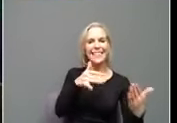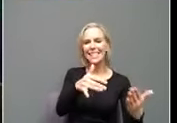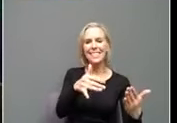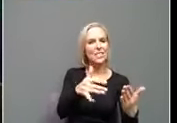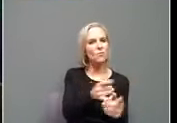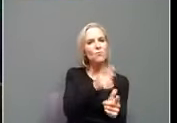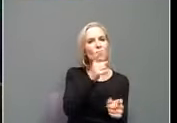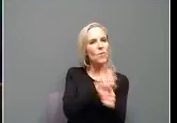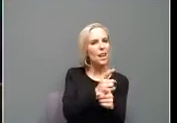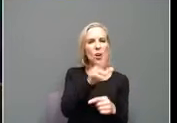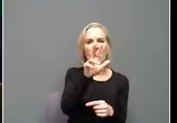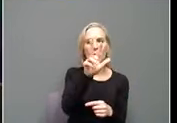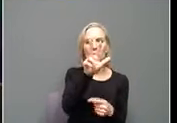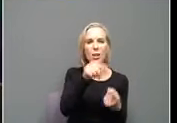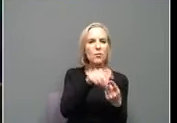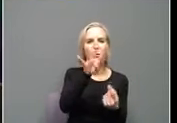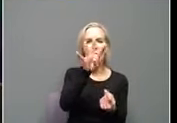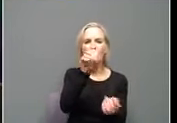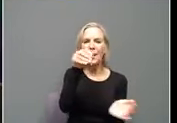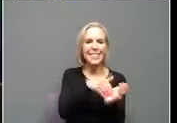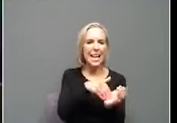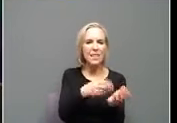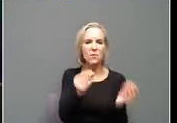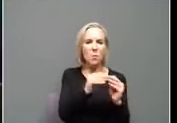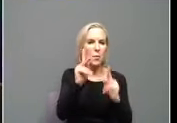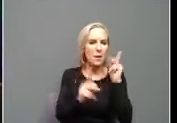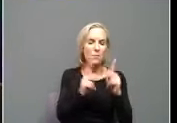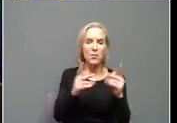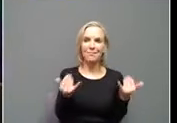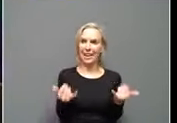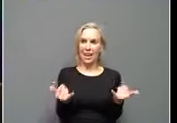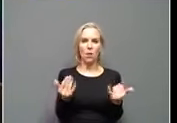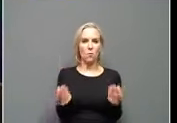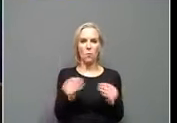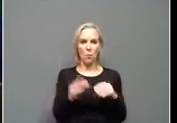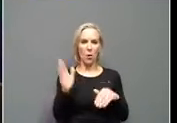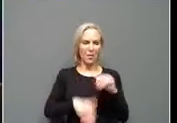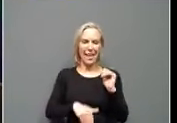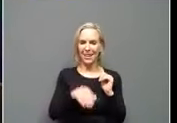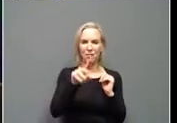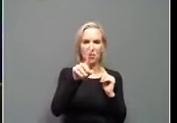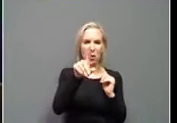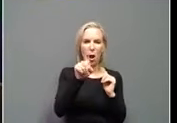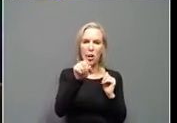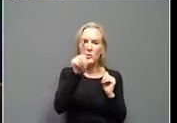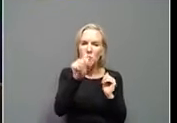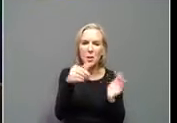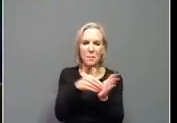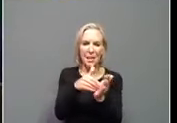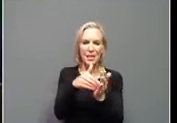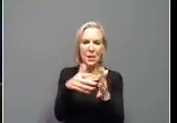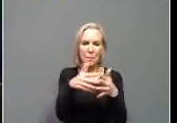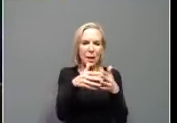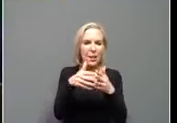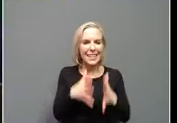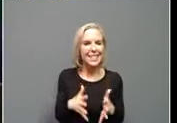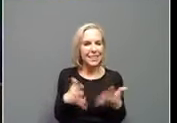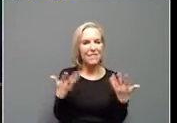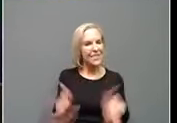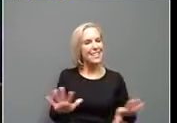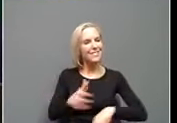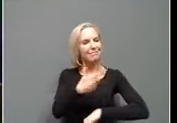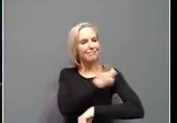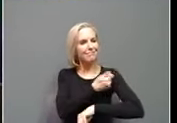,000 or more people. And as I stand here today, there's more than 110 or 120 million Americans who have been vaccinated, and we are